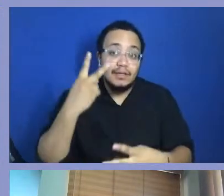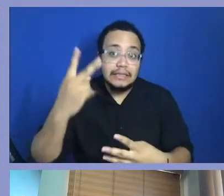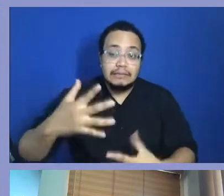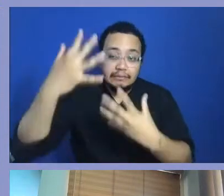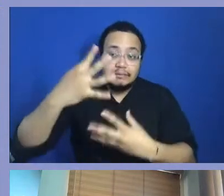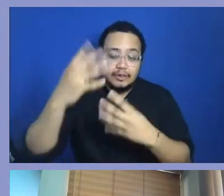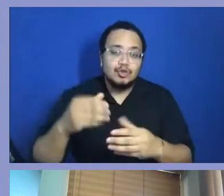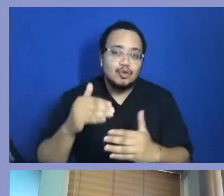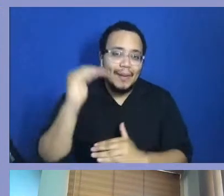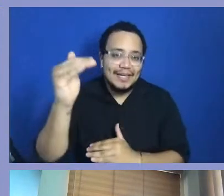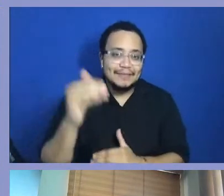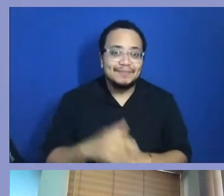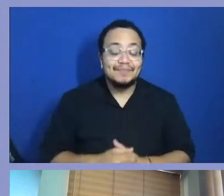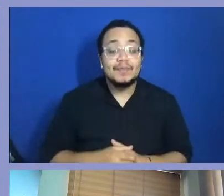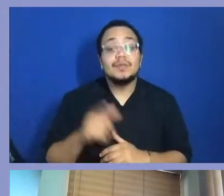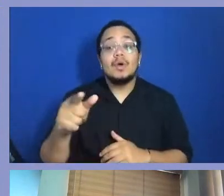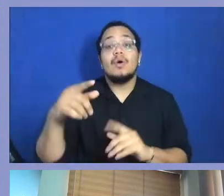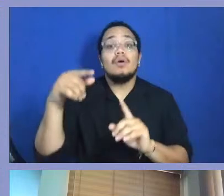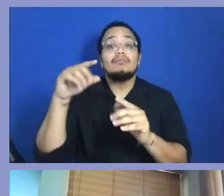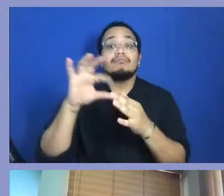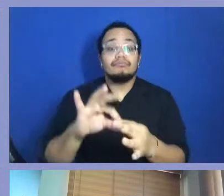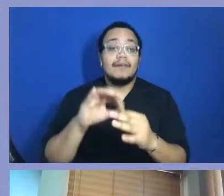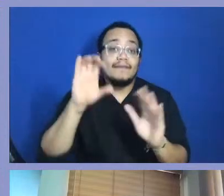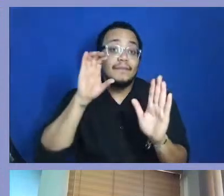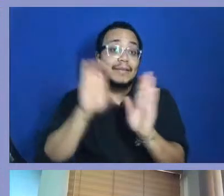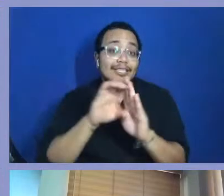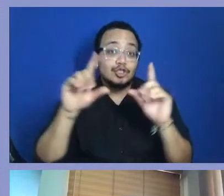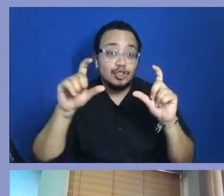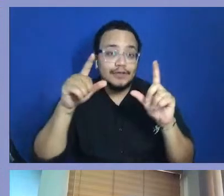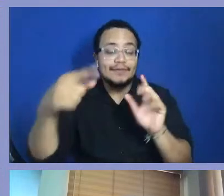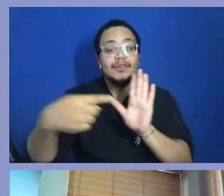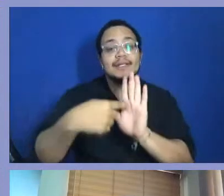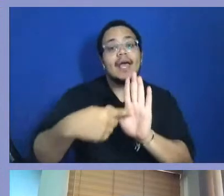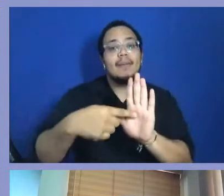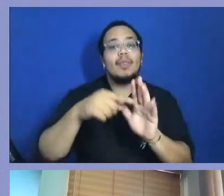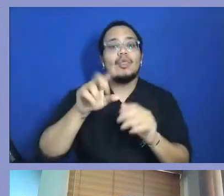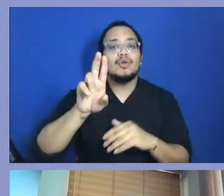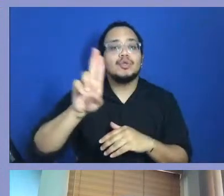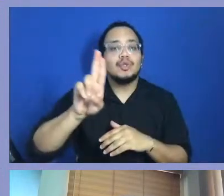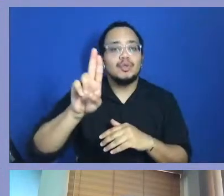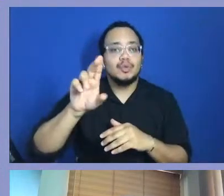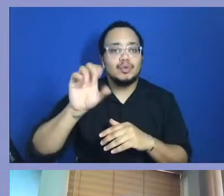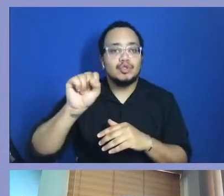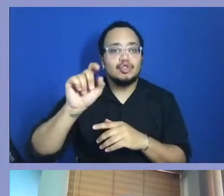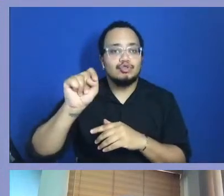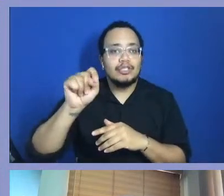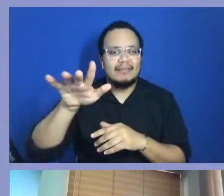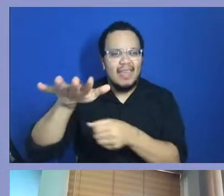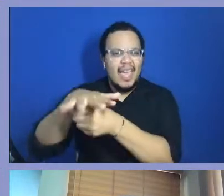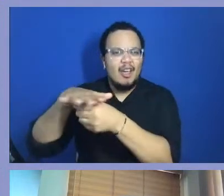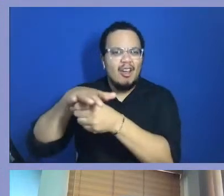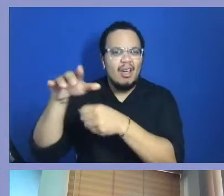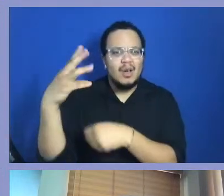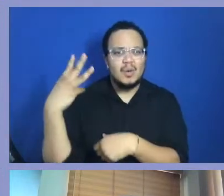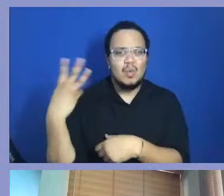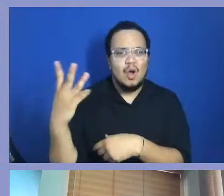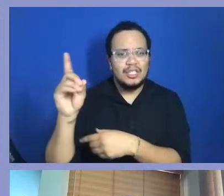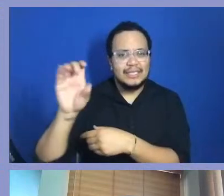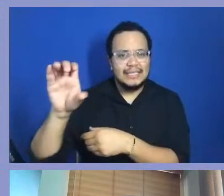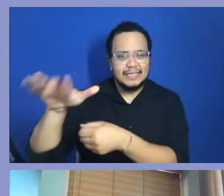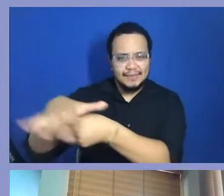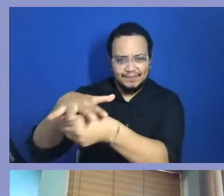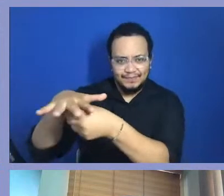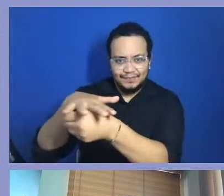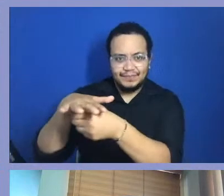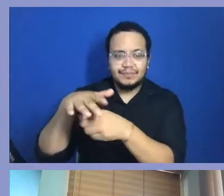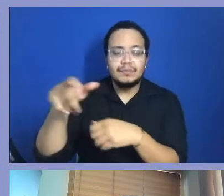various photos of U Street over the years. You know, what has been, as far as these photos go, like, what have you noticed in